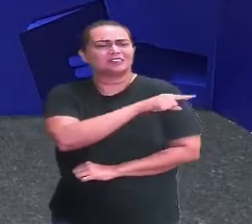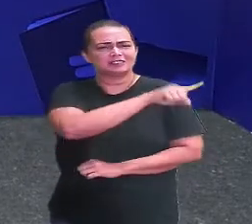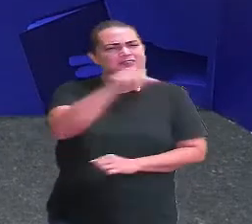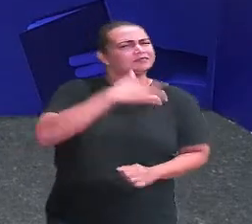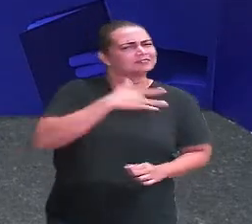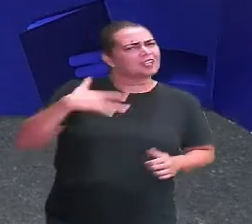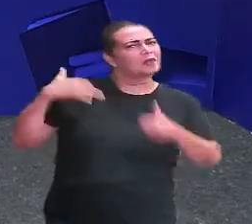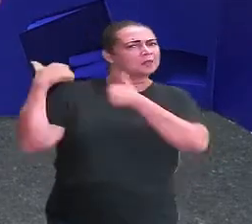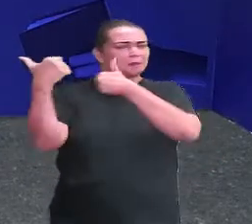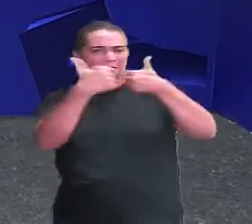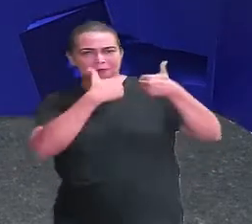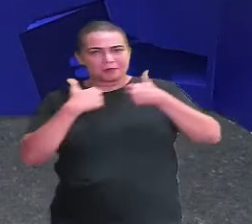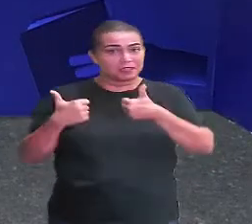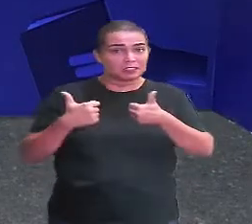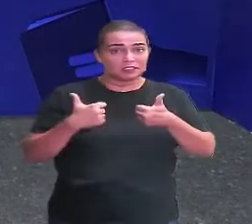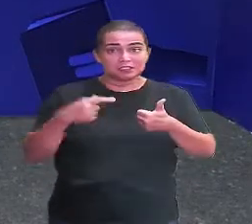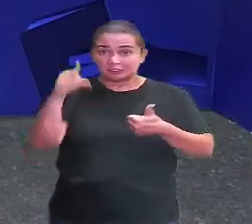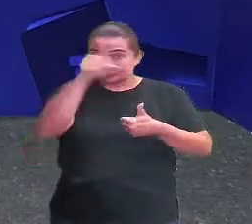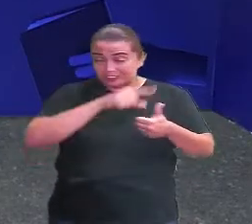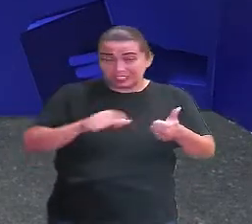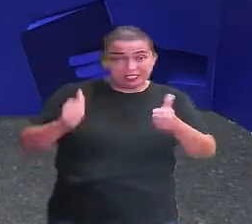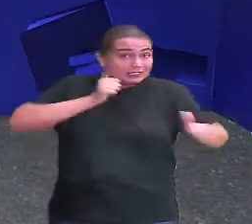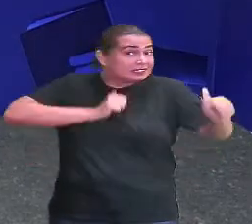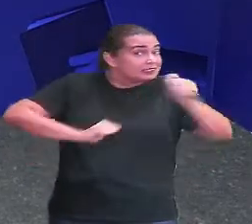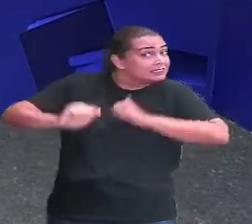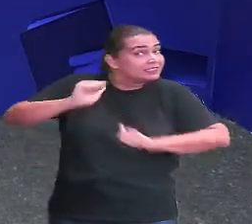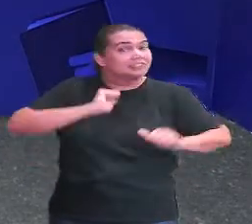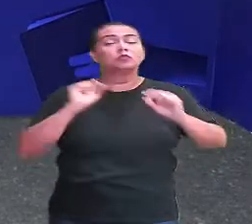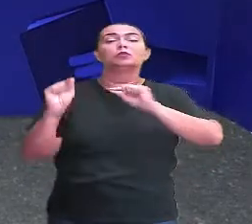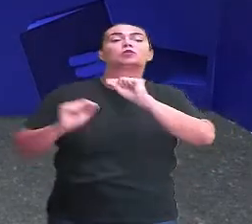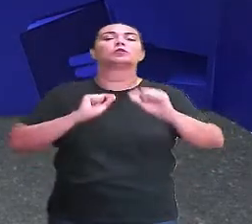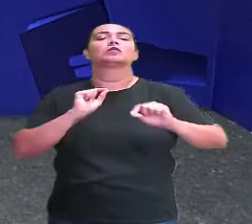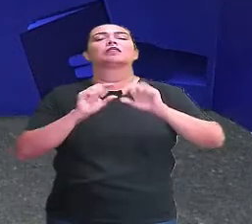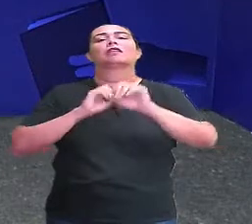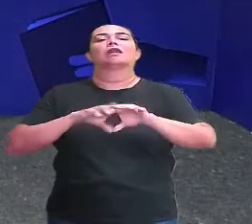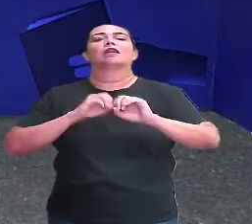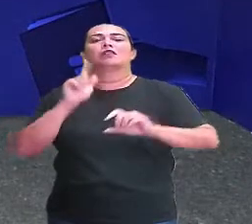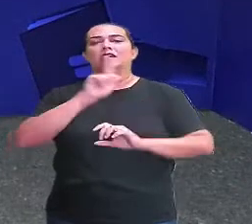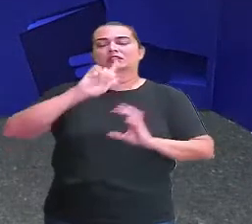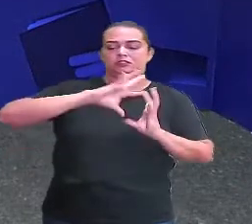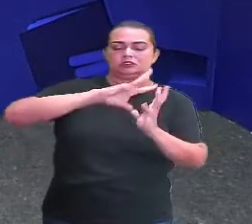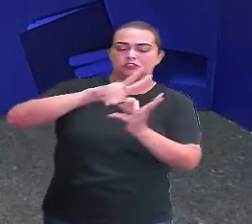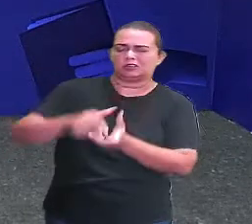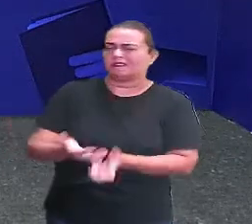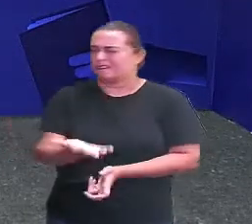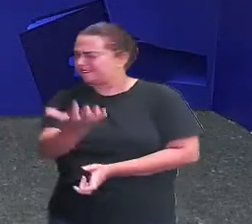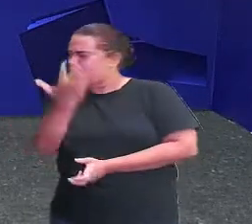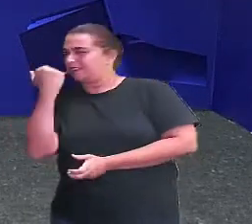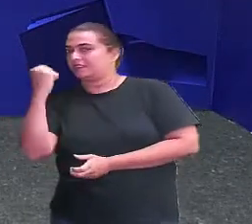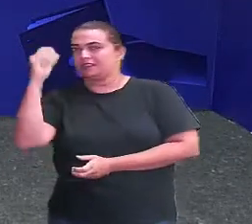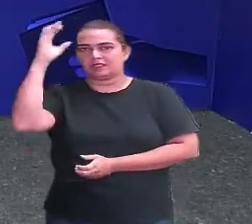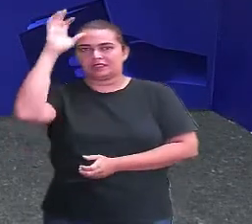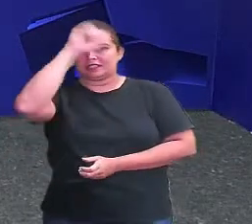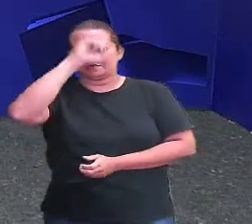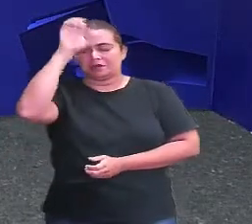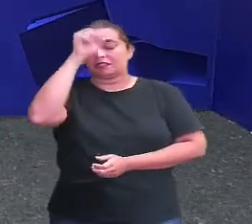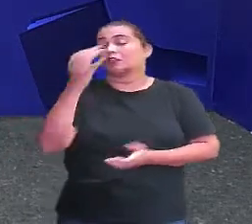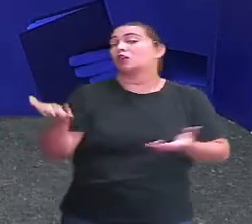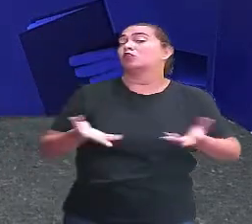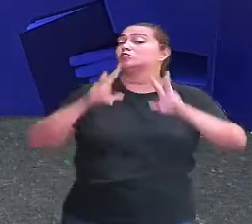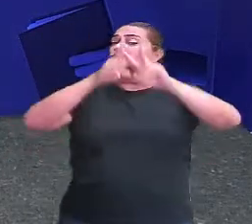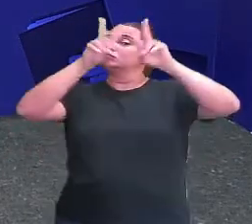How are to Are ready for another class of Geography? Let's go with me! Today we have a very